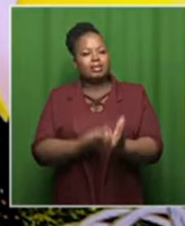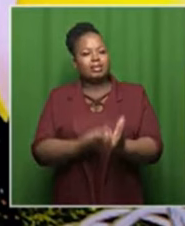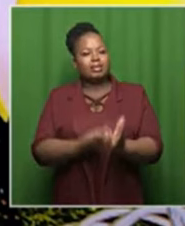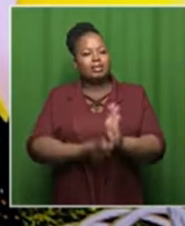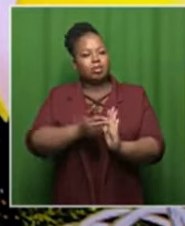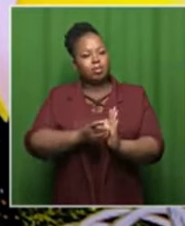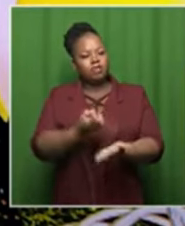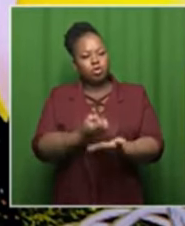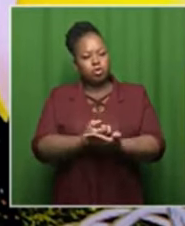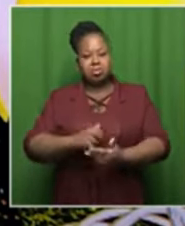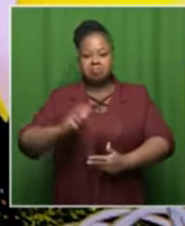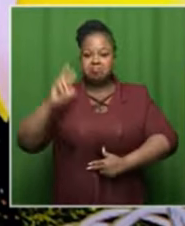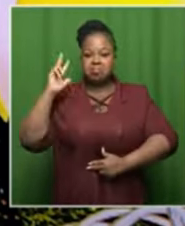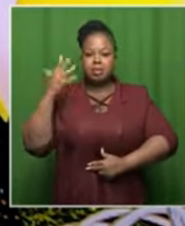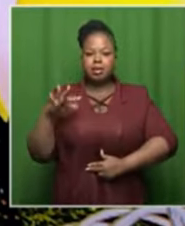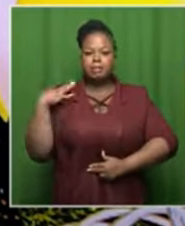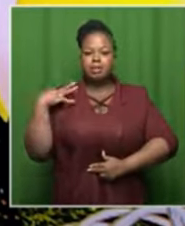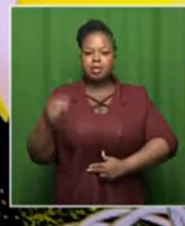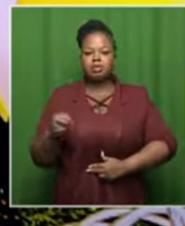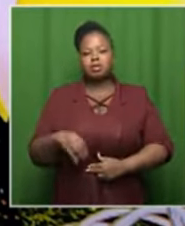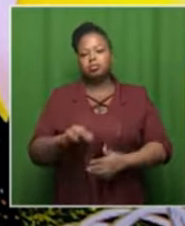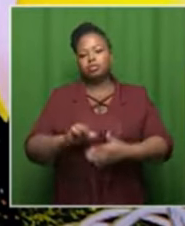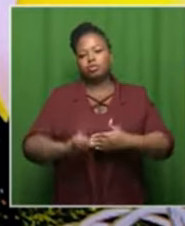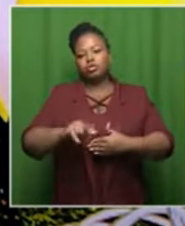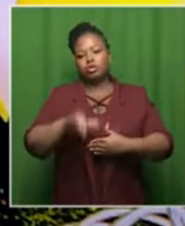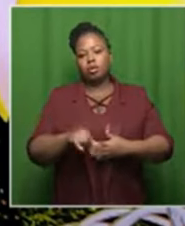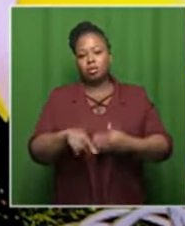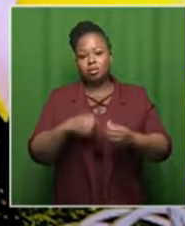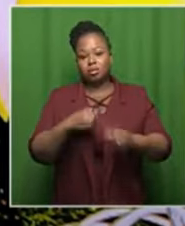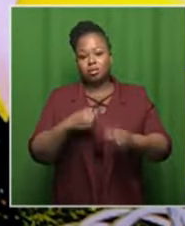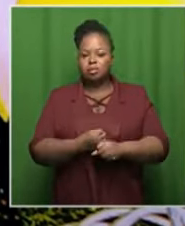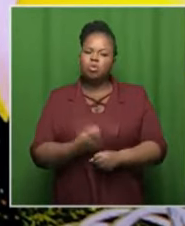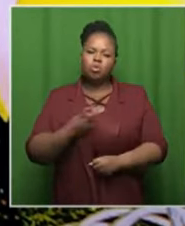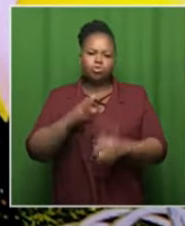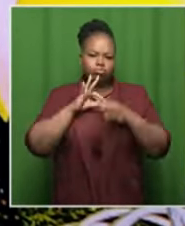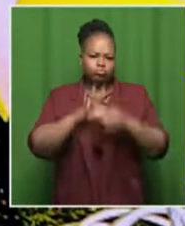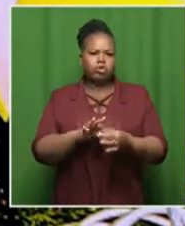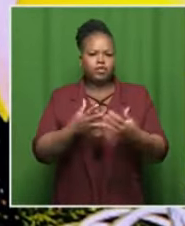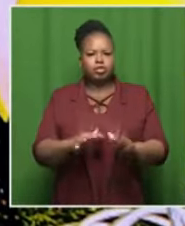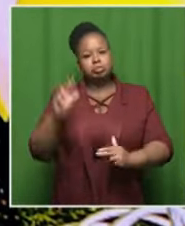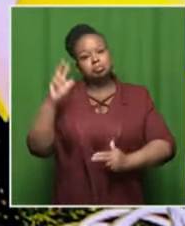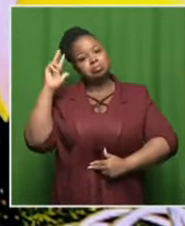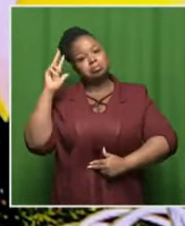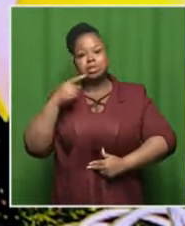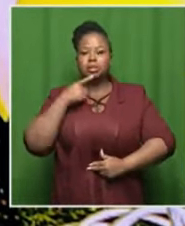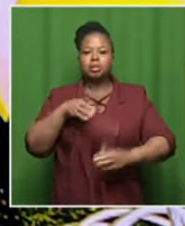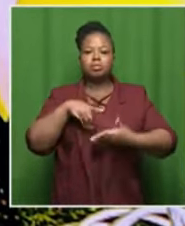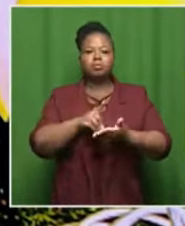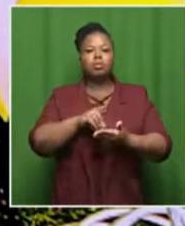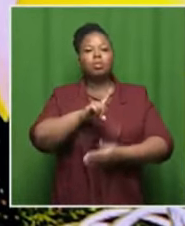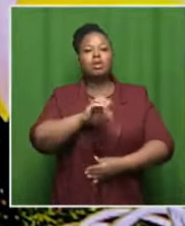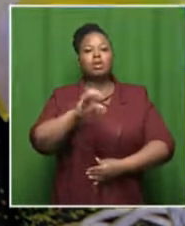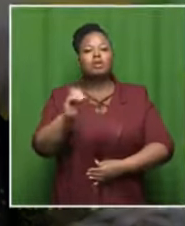let's listen sworn in as a minister in july this year and he made numerous commitments including a pledge to donate